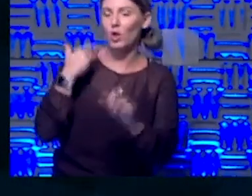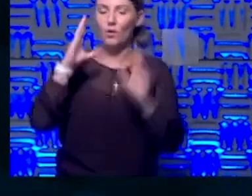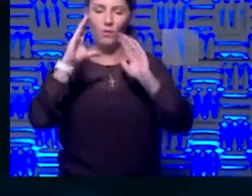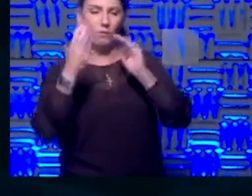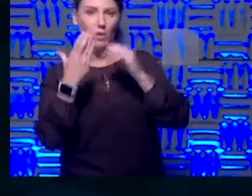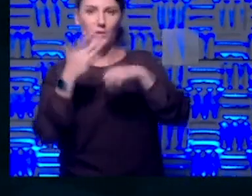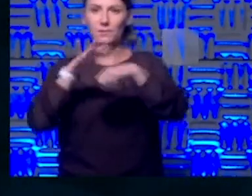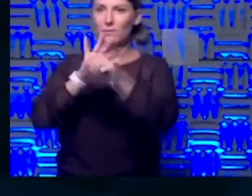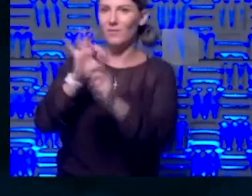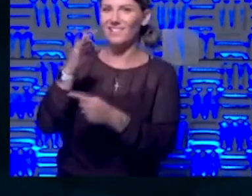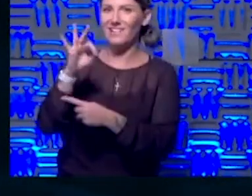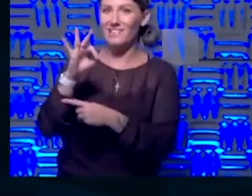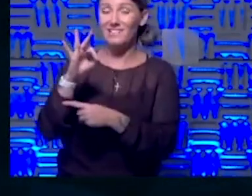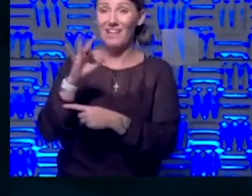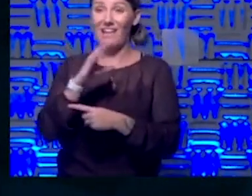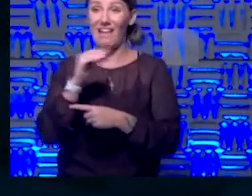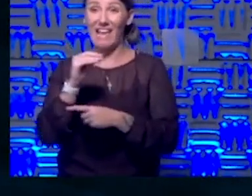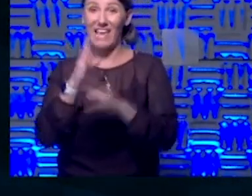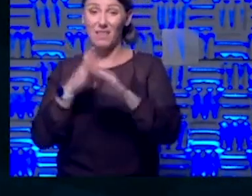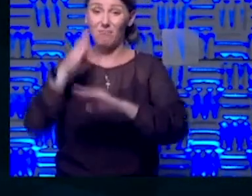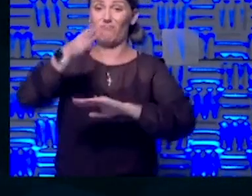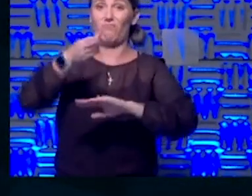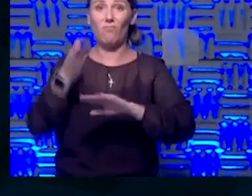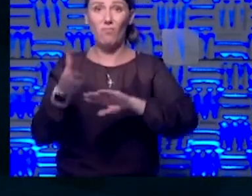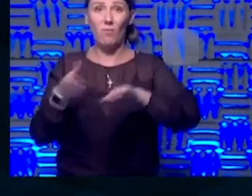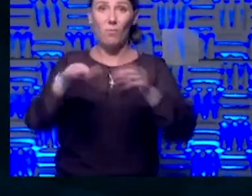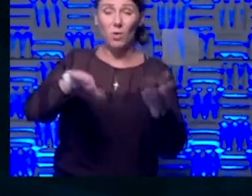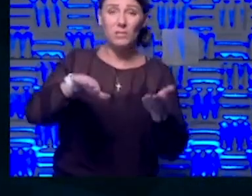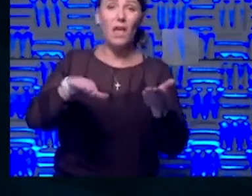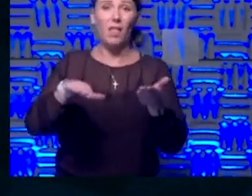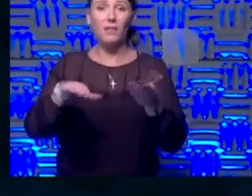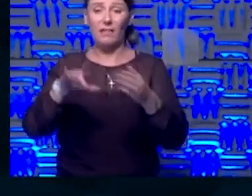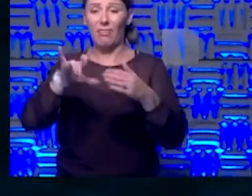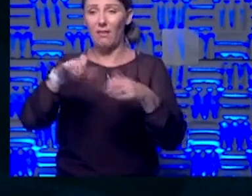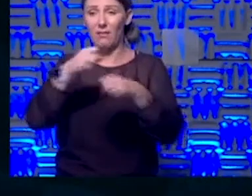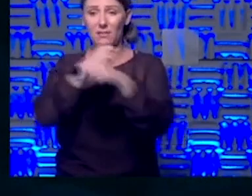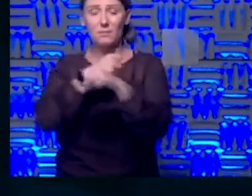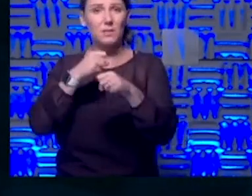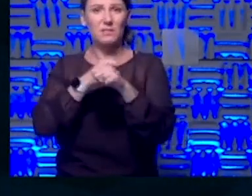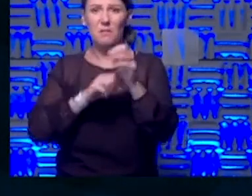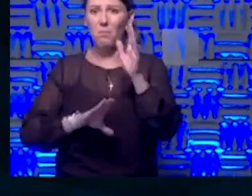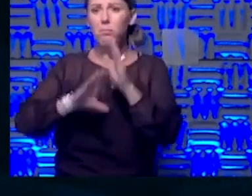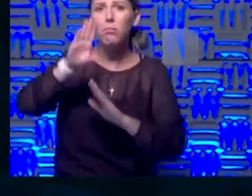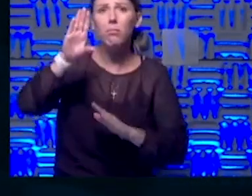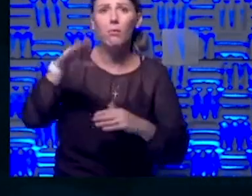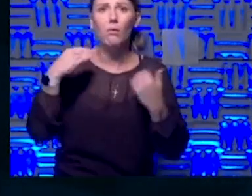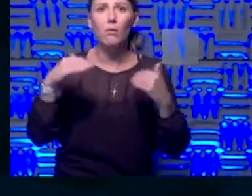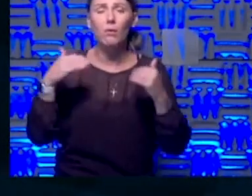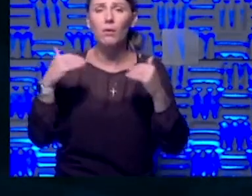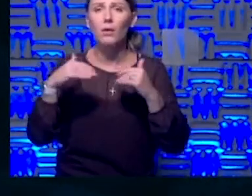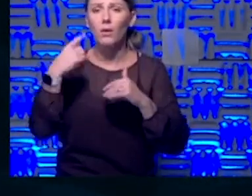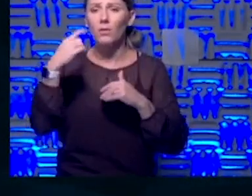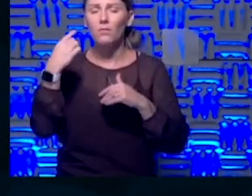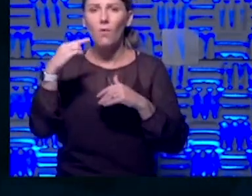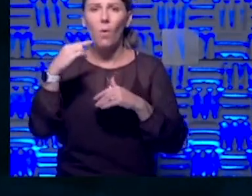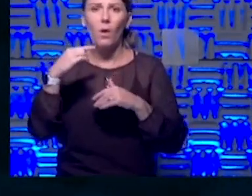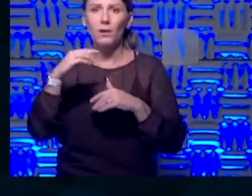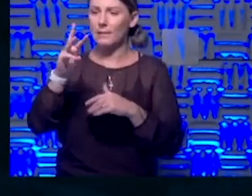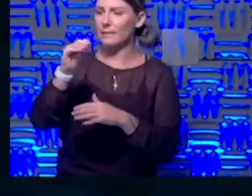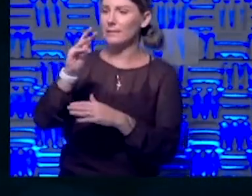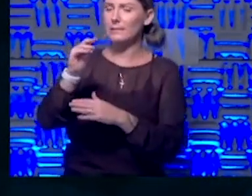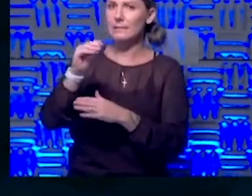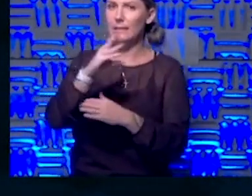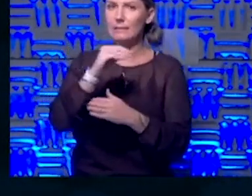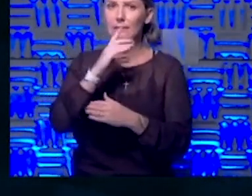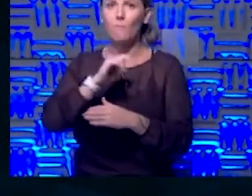deaths now? And that excess mortality statistic is off the charts for those 16 above. So